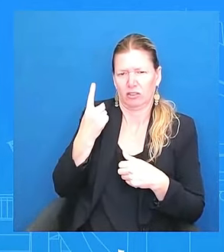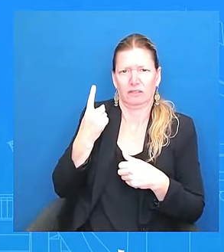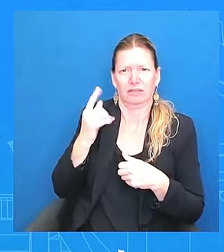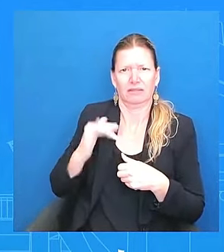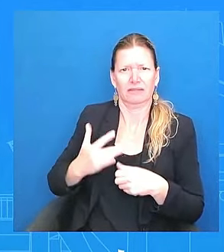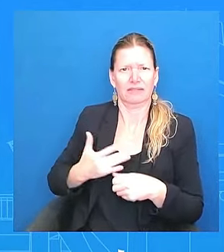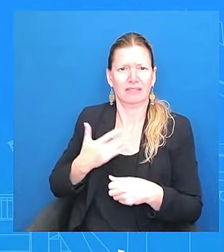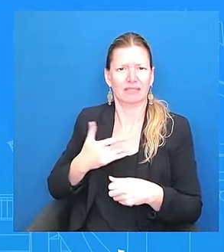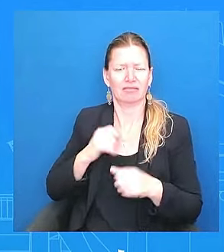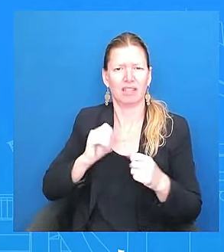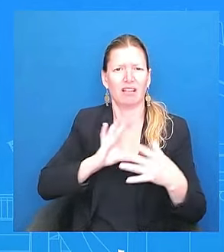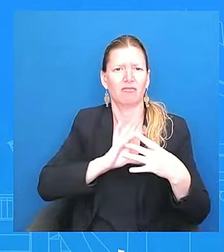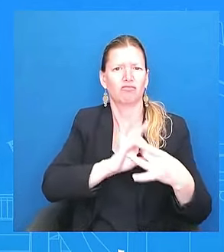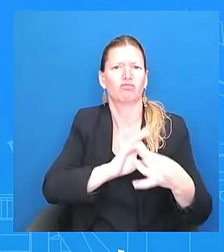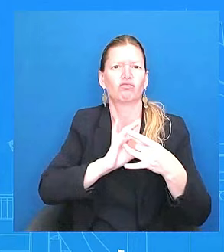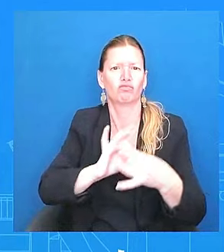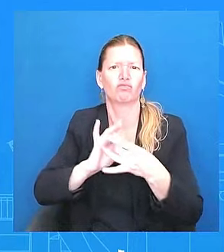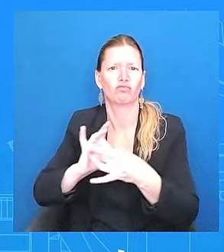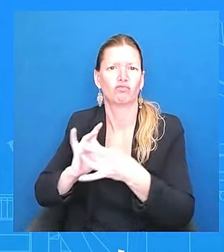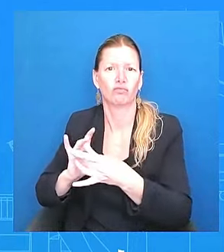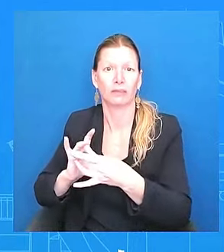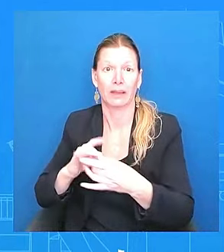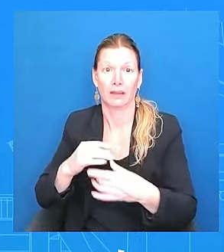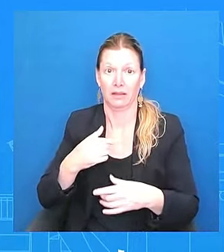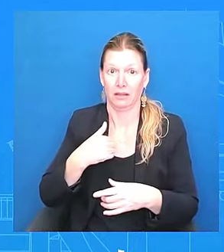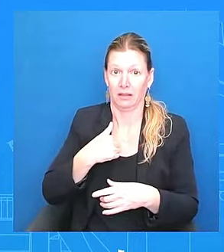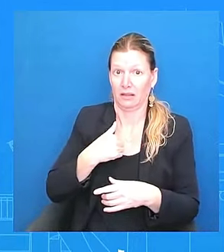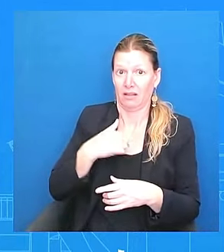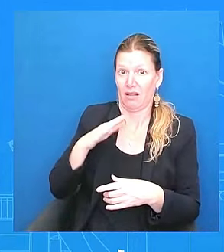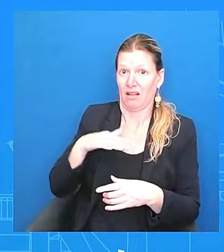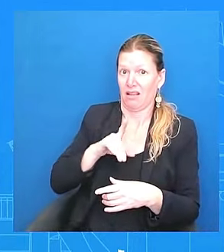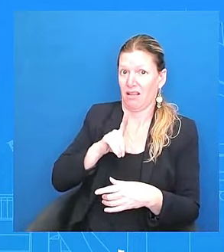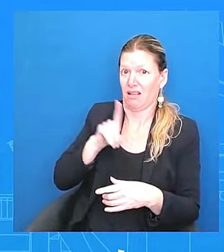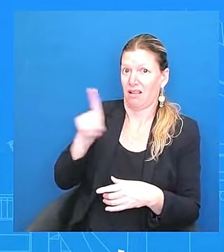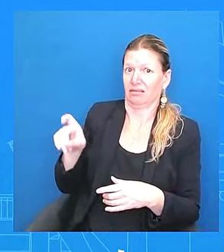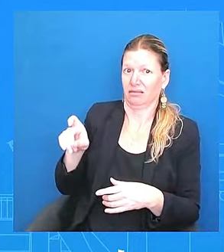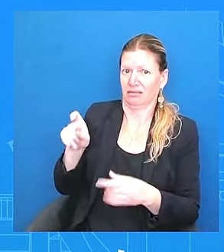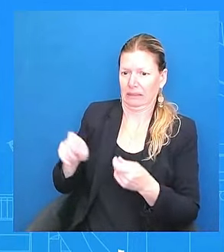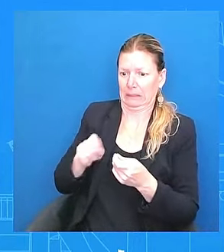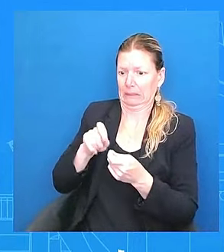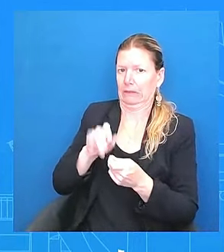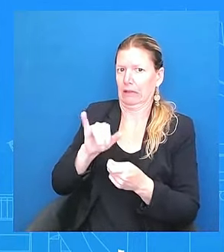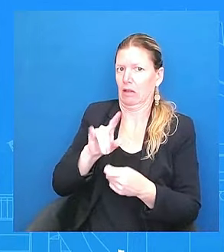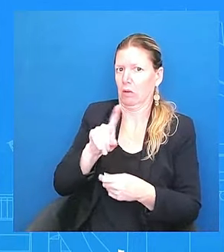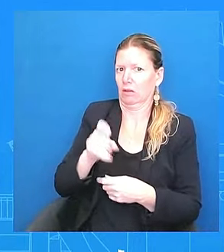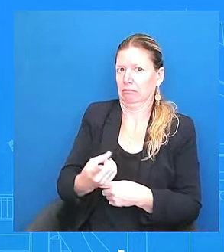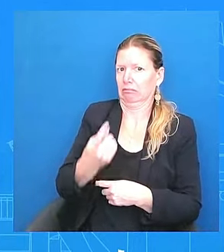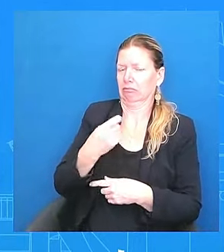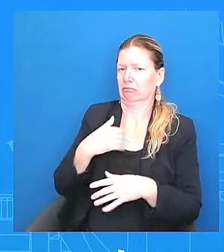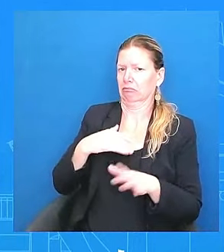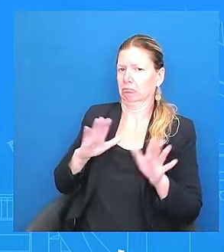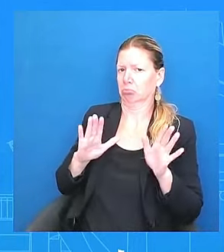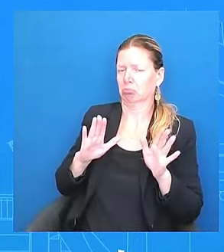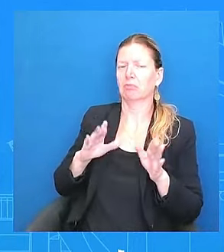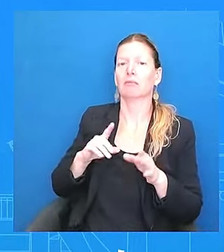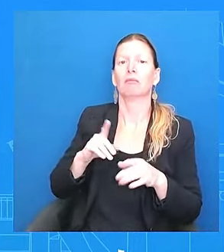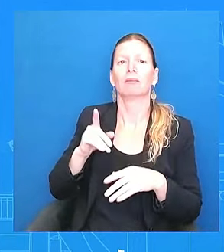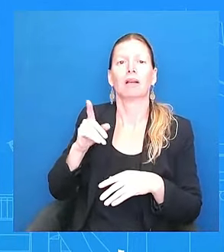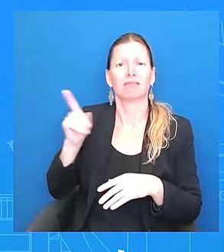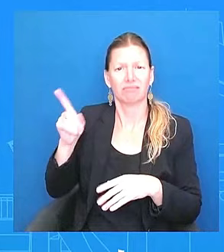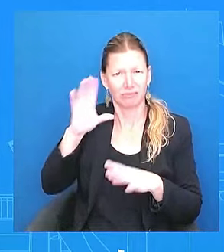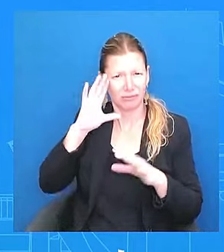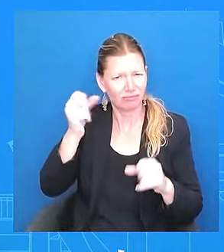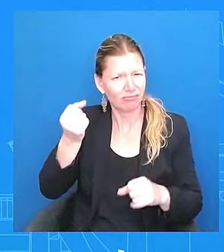question, but he understands the concerns. He understands what people saw. And that's why he's spoken to it